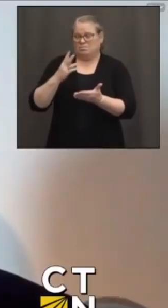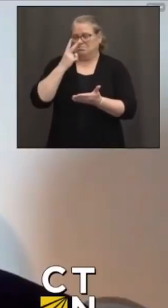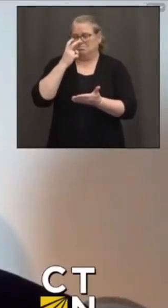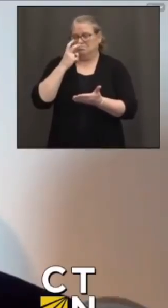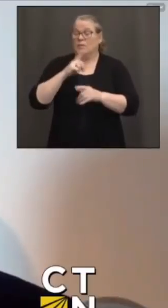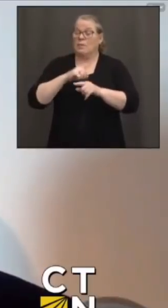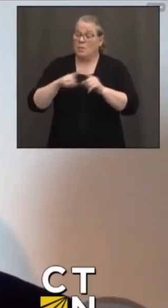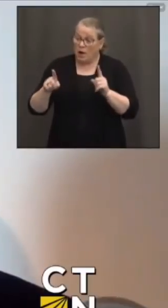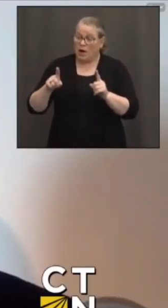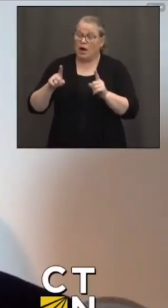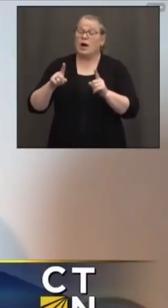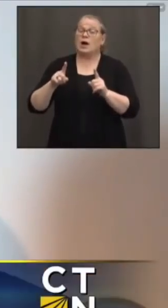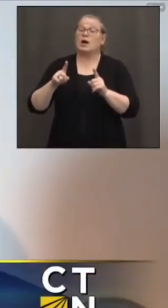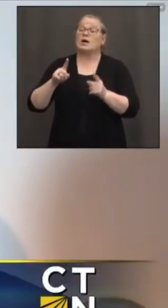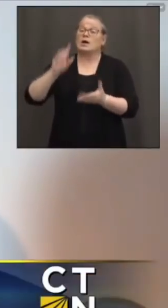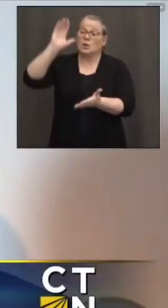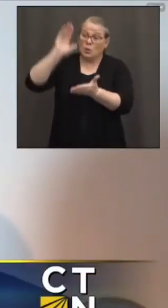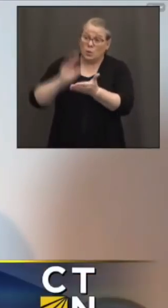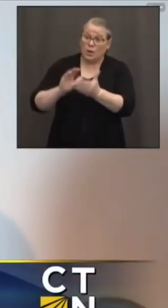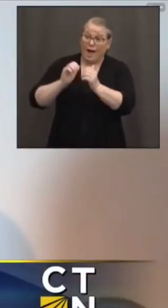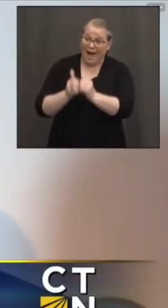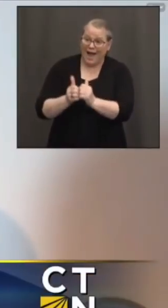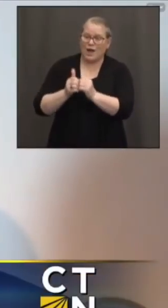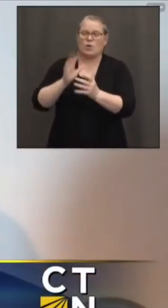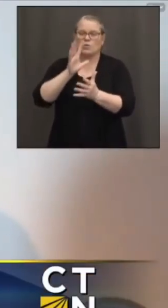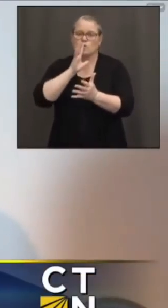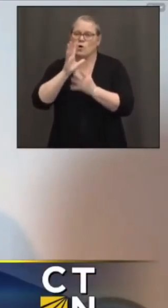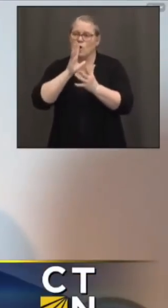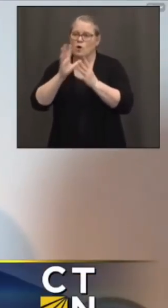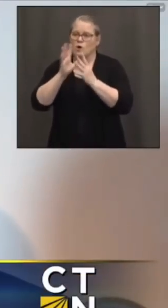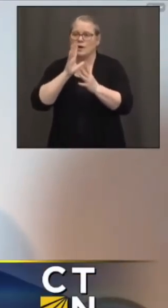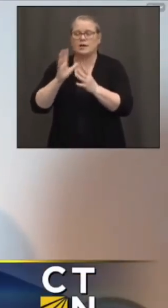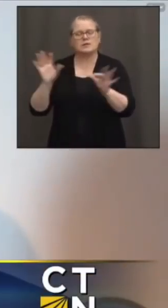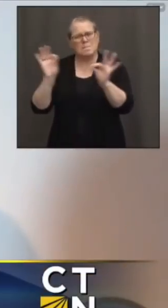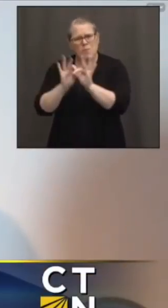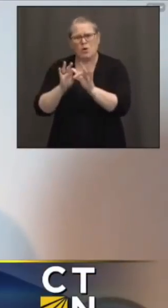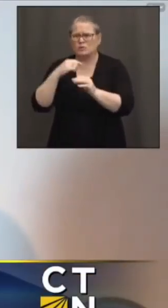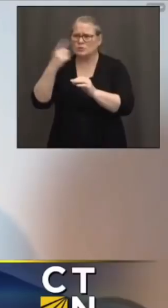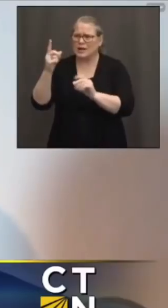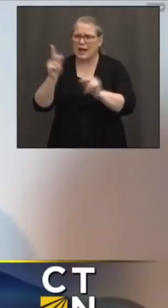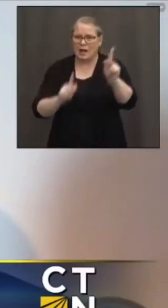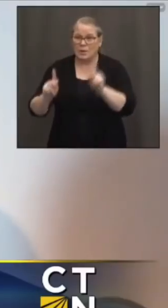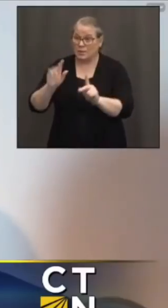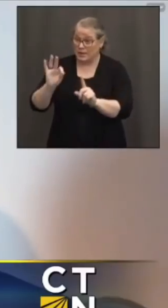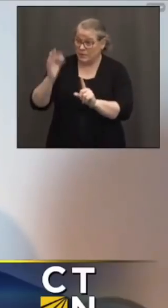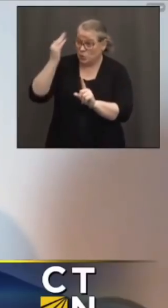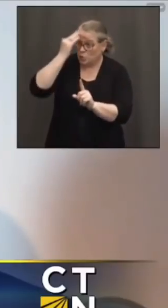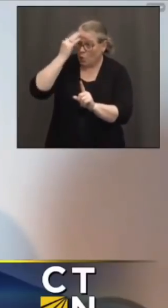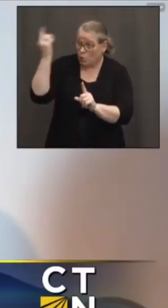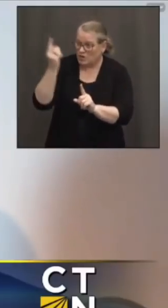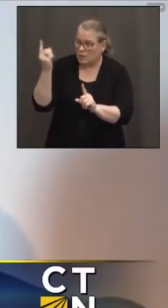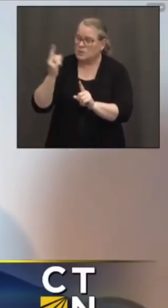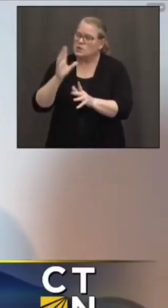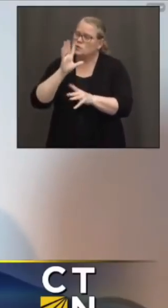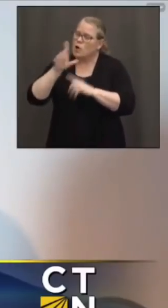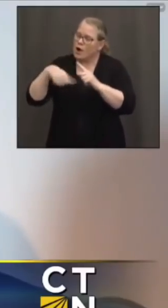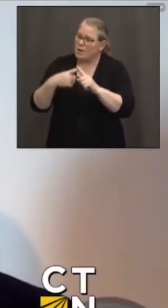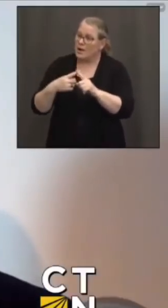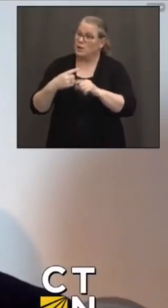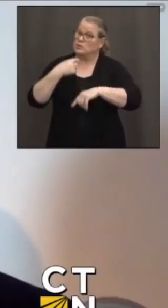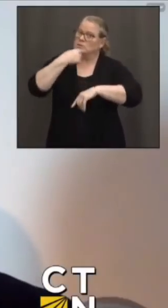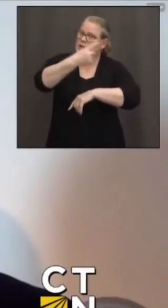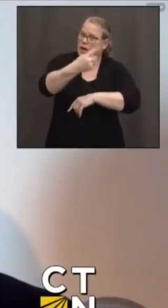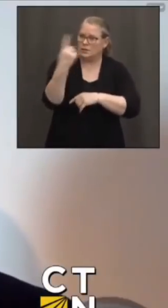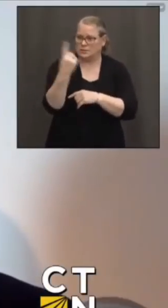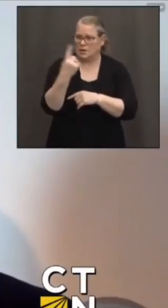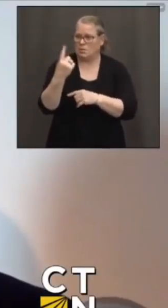We have to make people know that it is important. If you know something, you talk about it, you tell someone about it. In addition